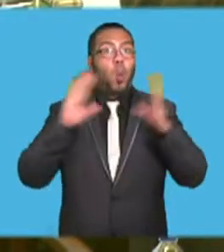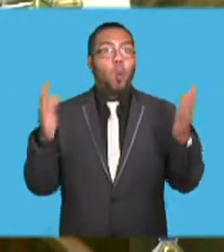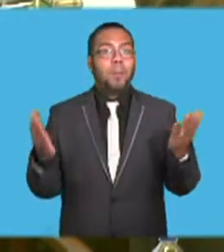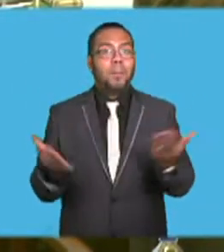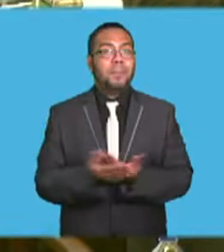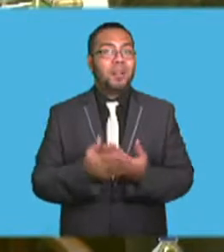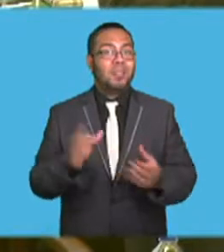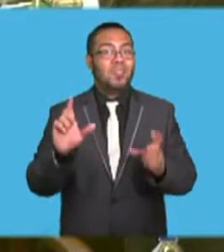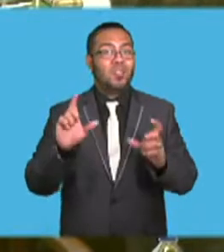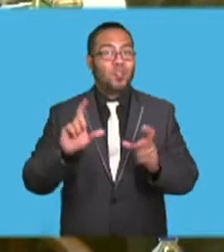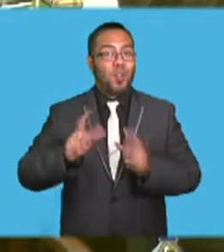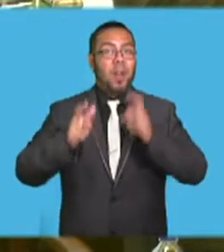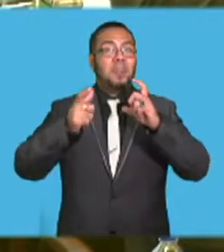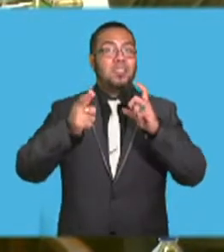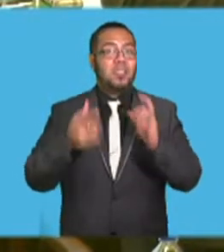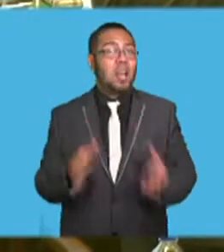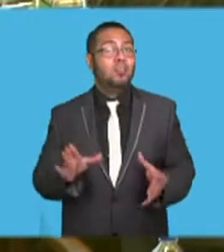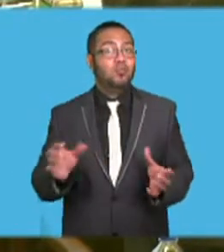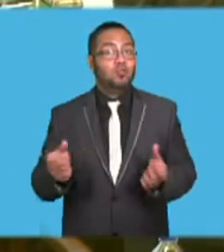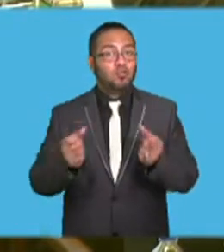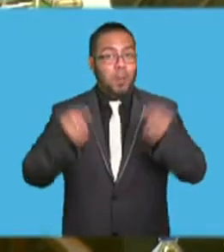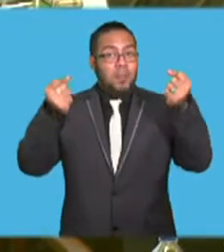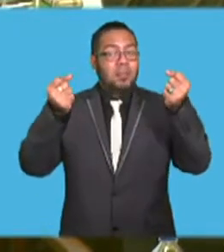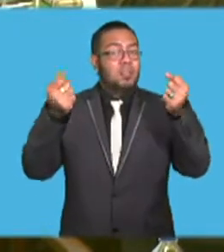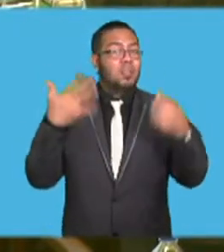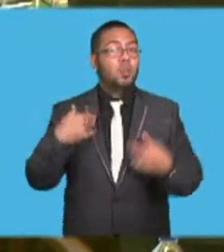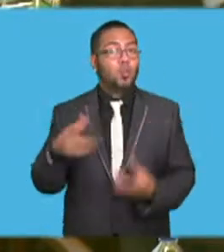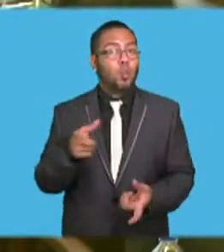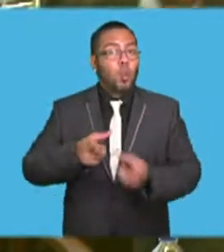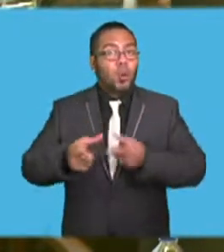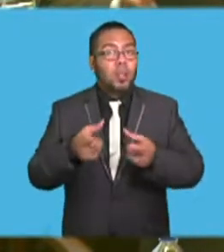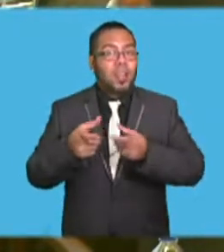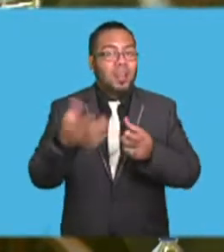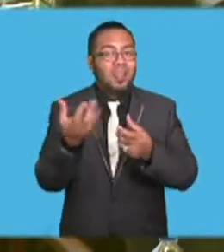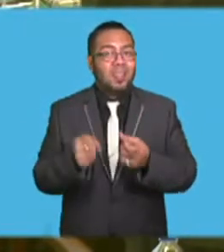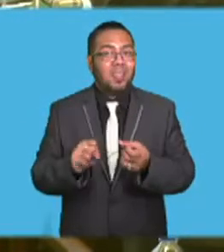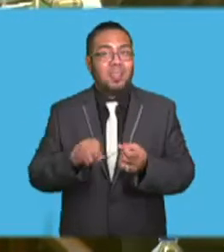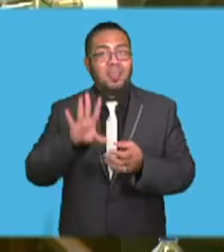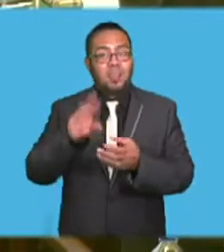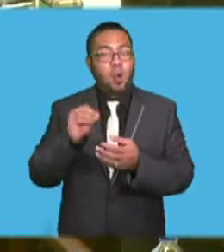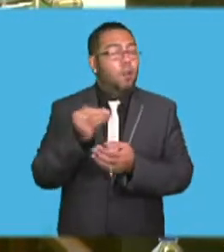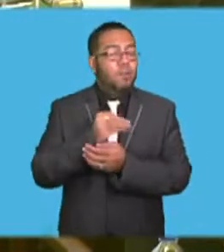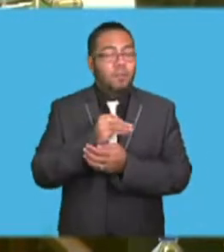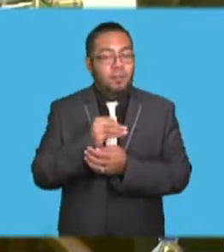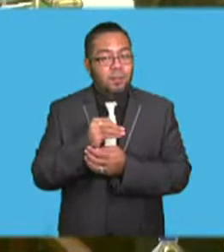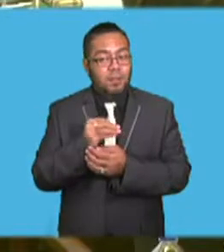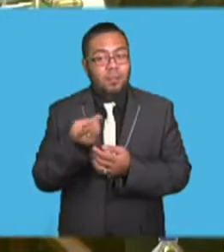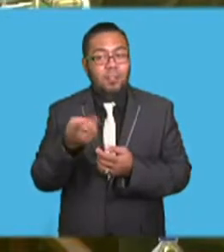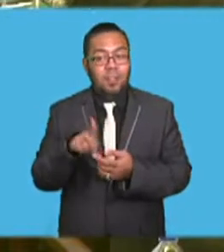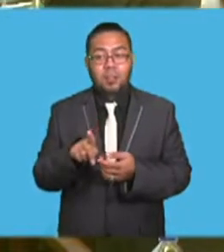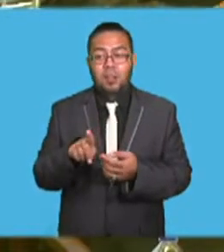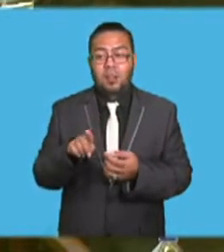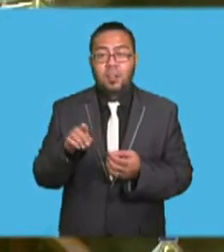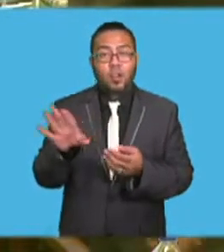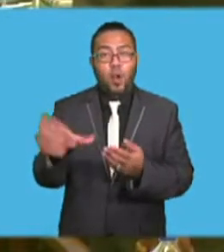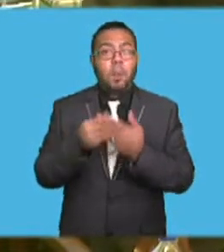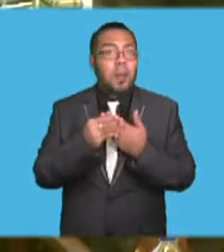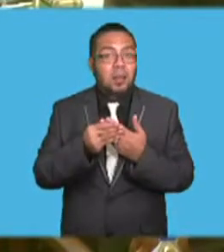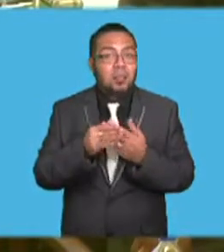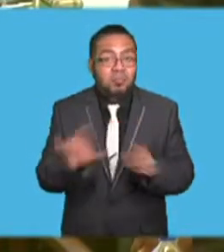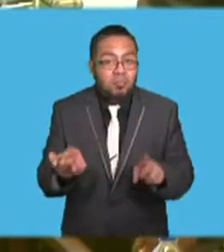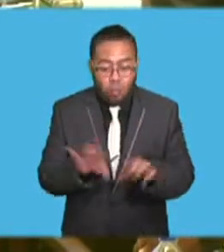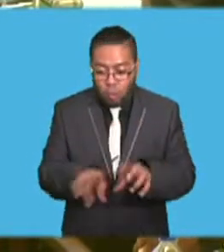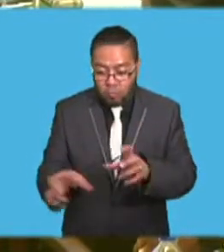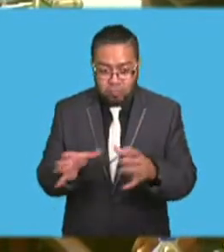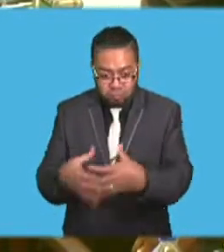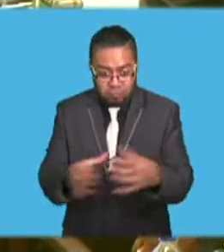coordinate the efforts of the non-party stakeholders in the implementation of the Paris Agreement.